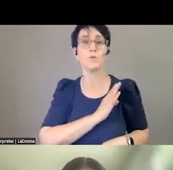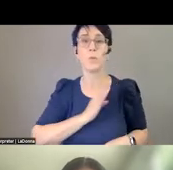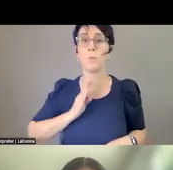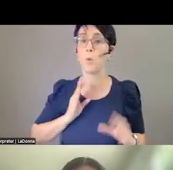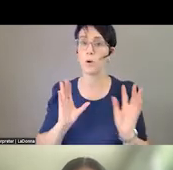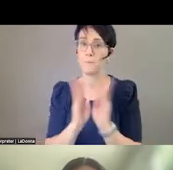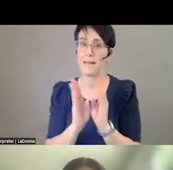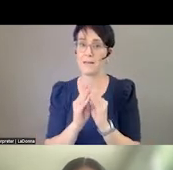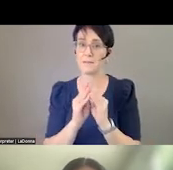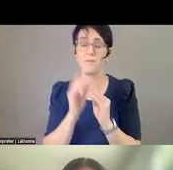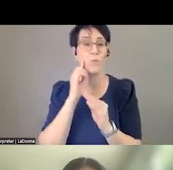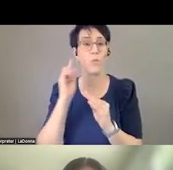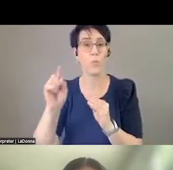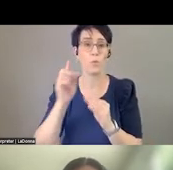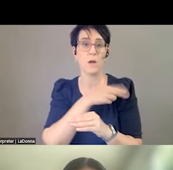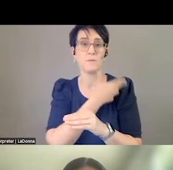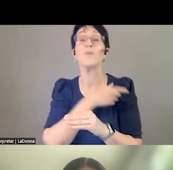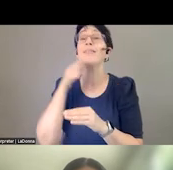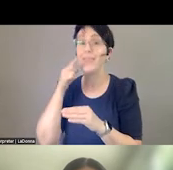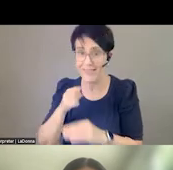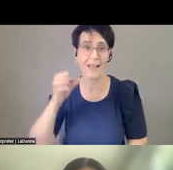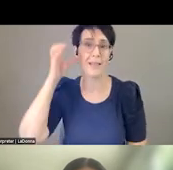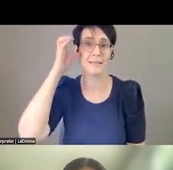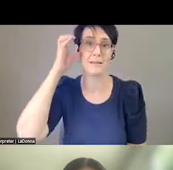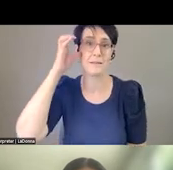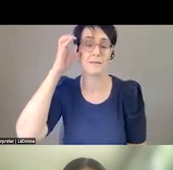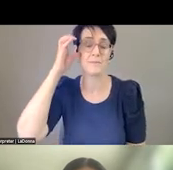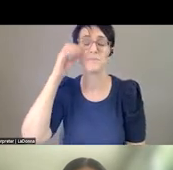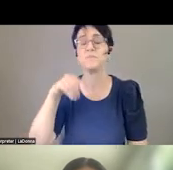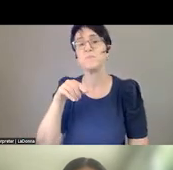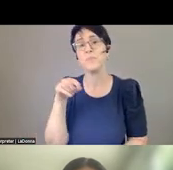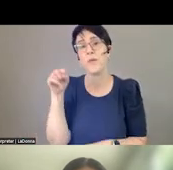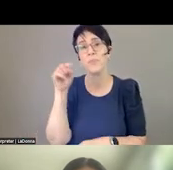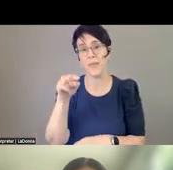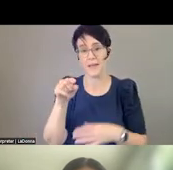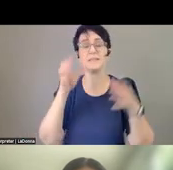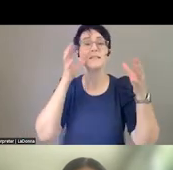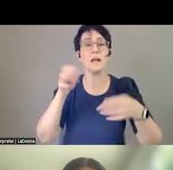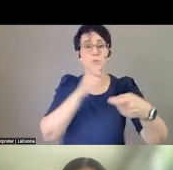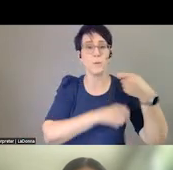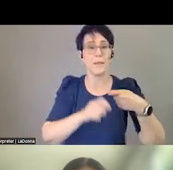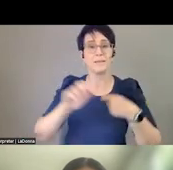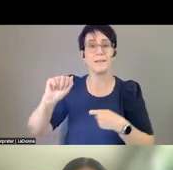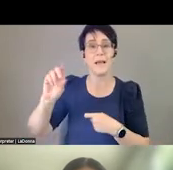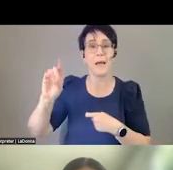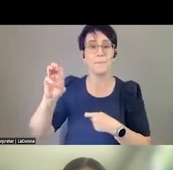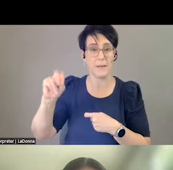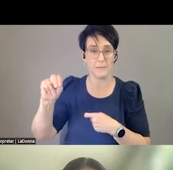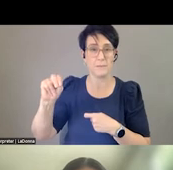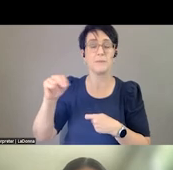know, of the hospital, and they took notice. And in the end, they replaced their administrative staff with other